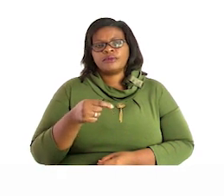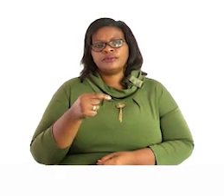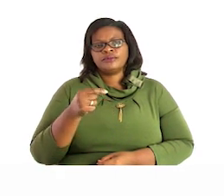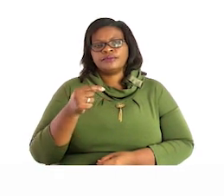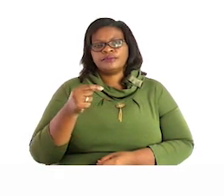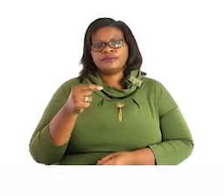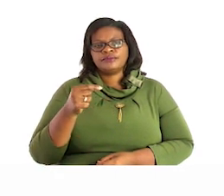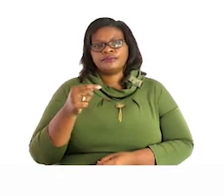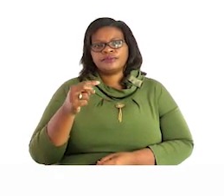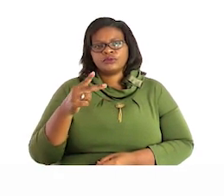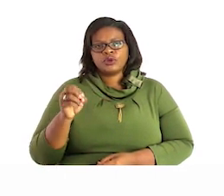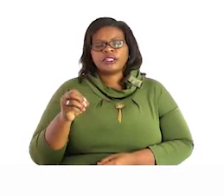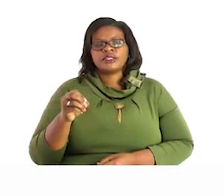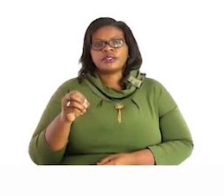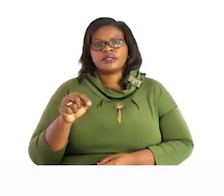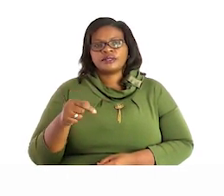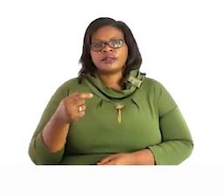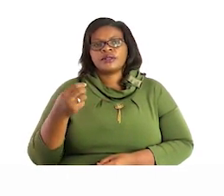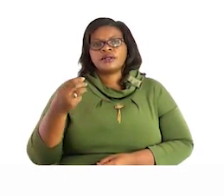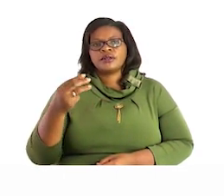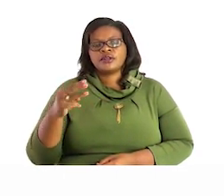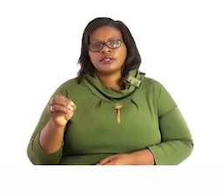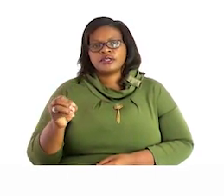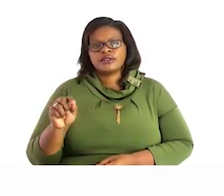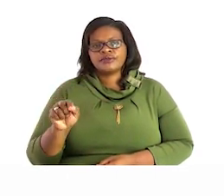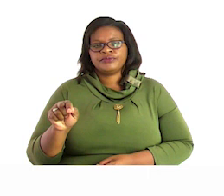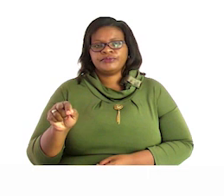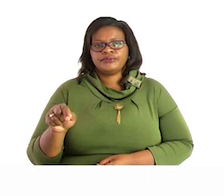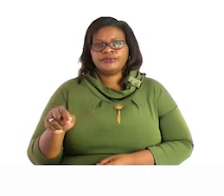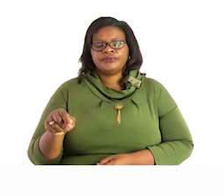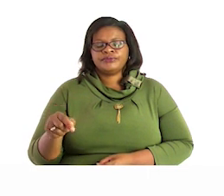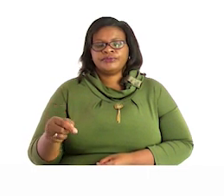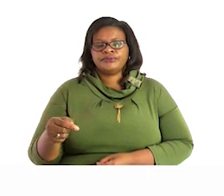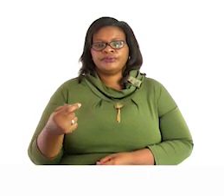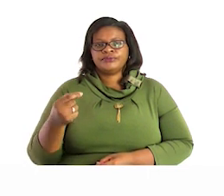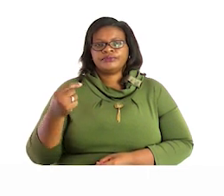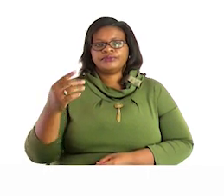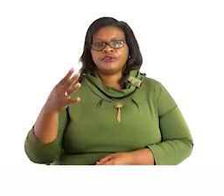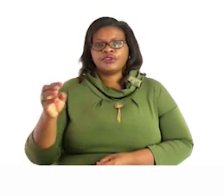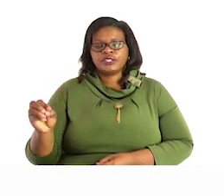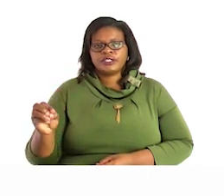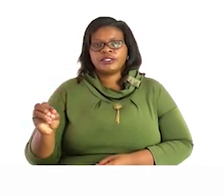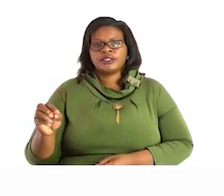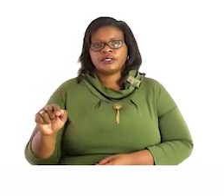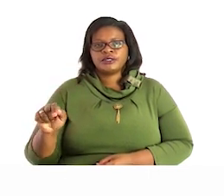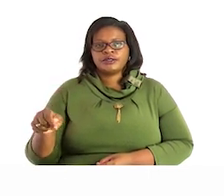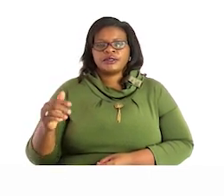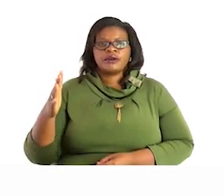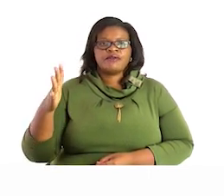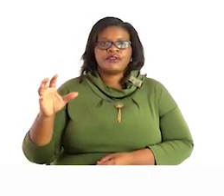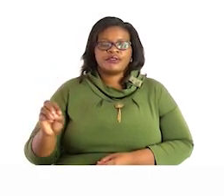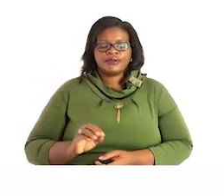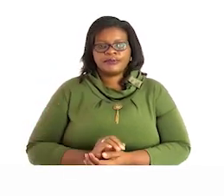we go to 20 from 20 30 the following 40 then finally